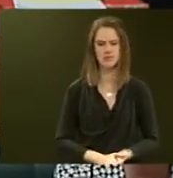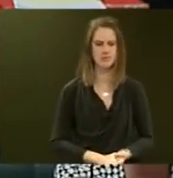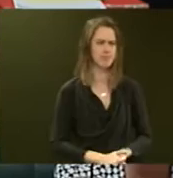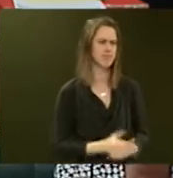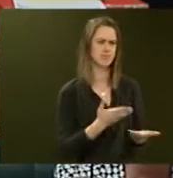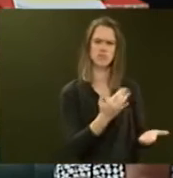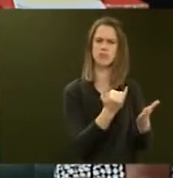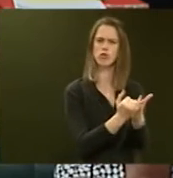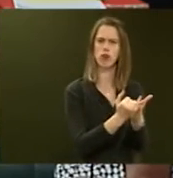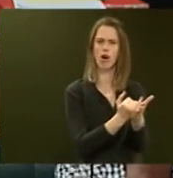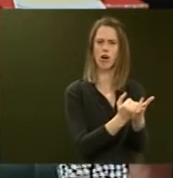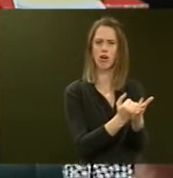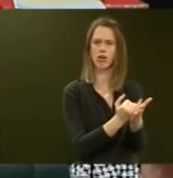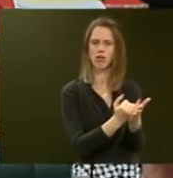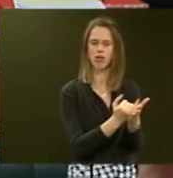members got it wrong.